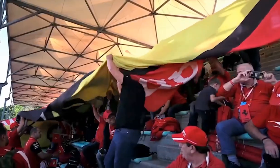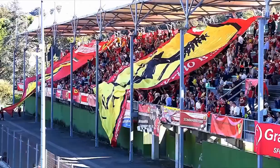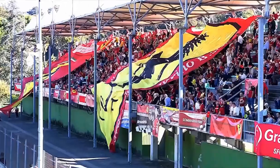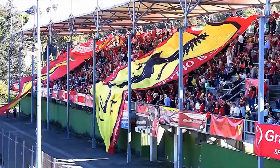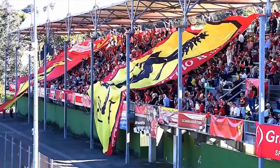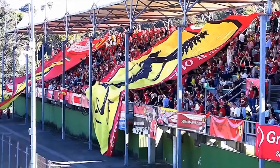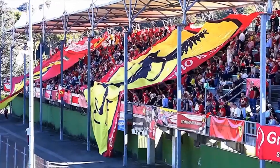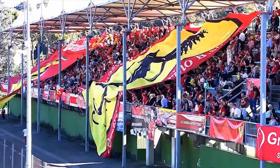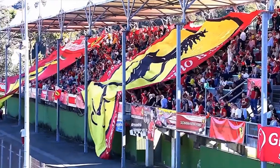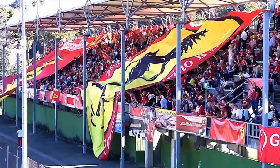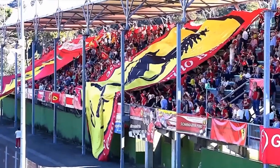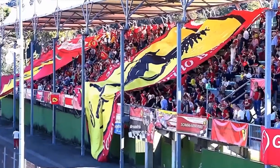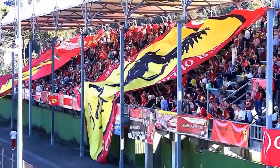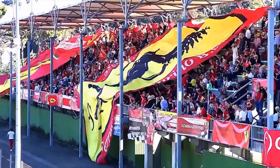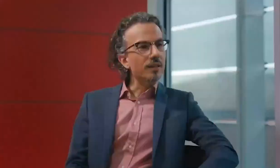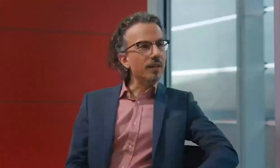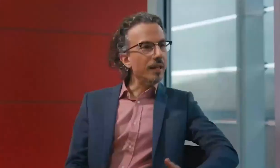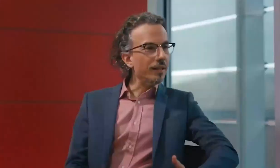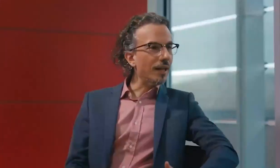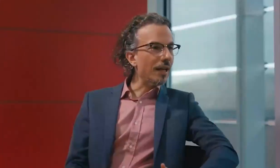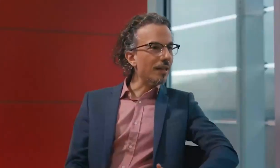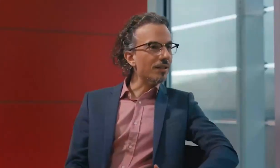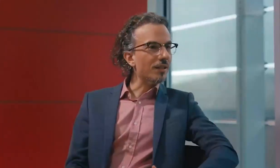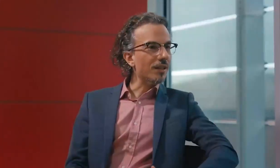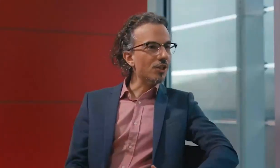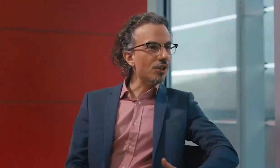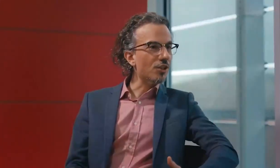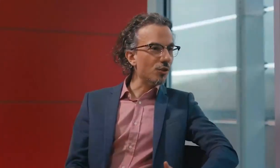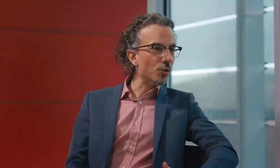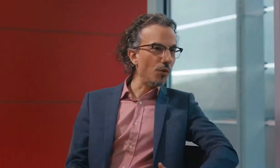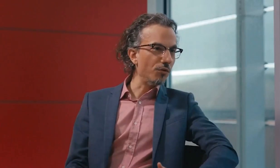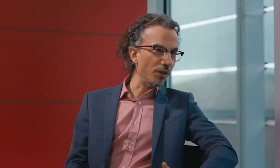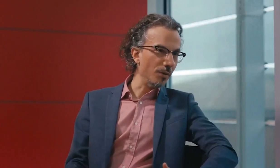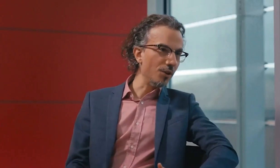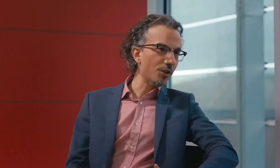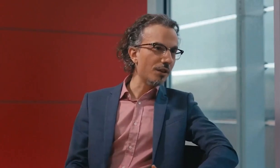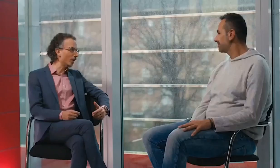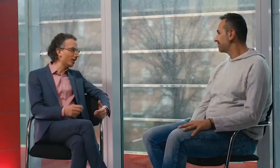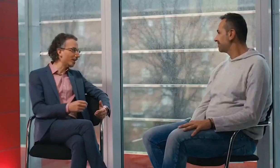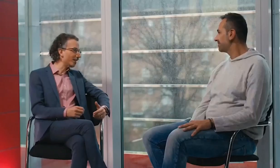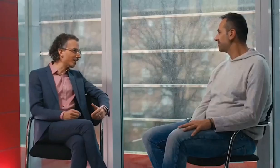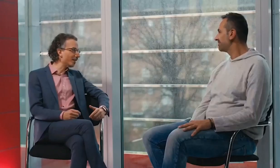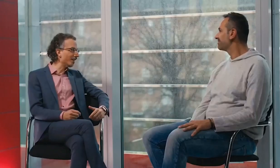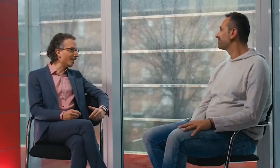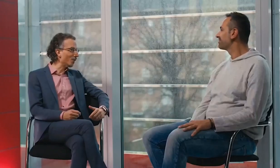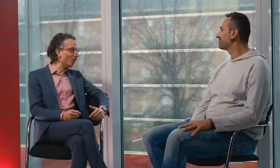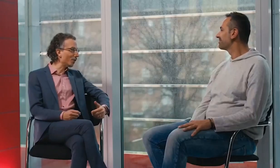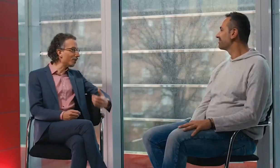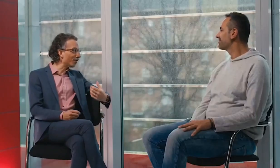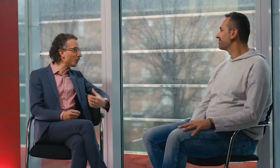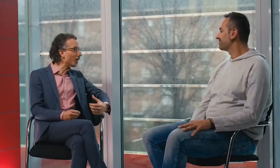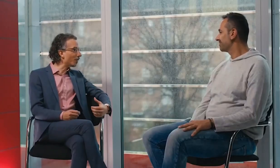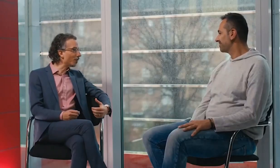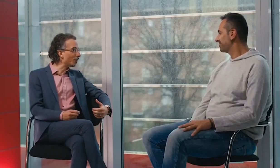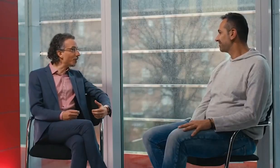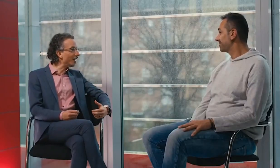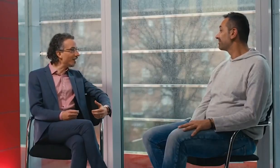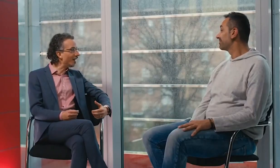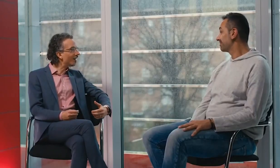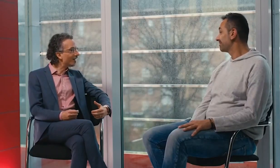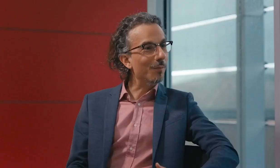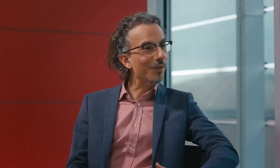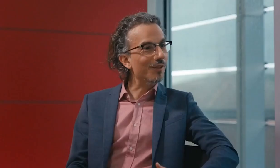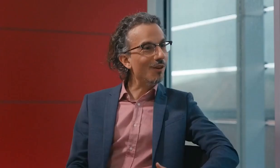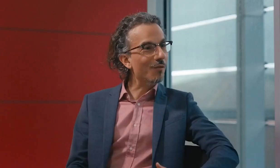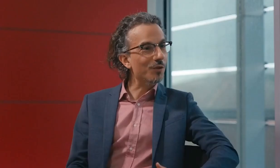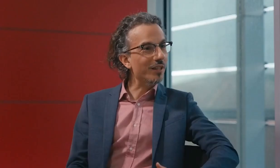Scudia Ferrari know a thing or two about that. Data has changed the sport very much. When I started, we already felt we had a lot of